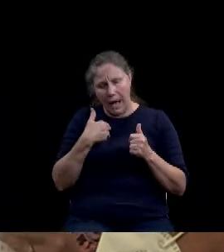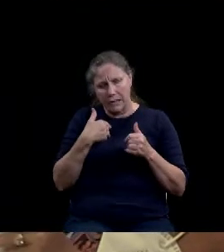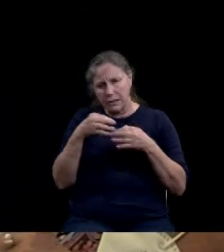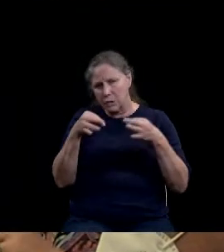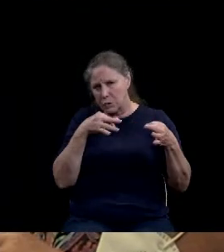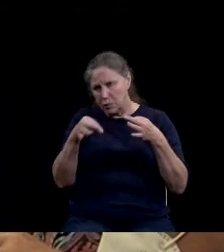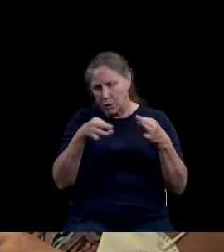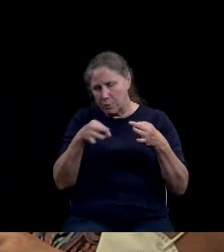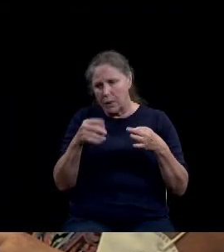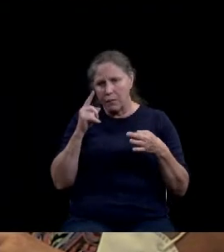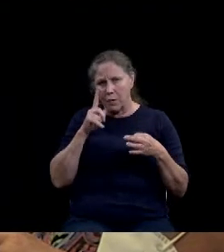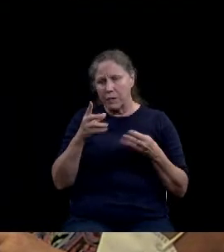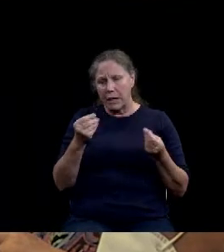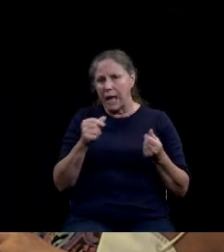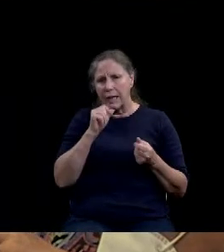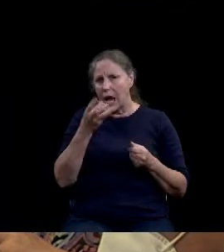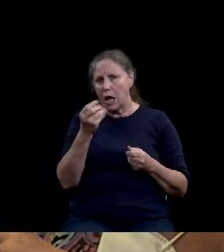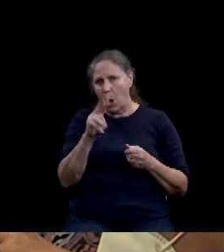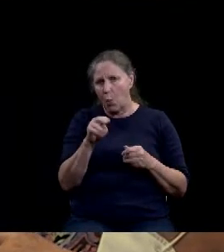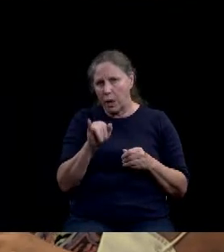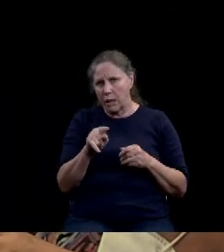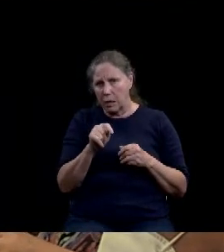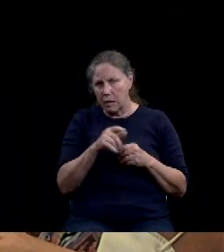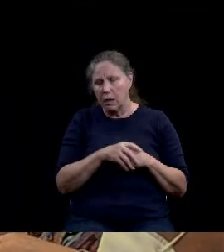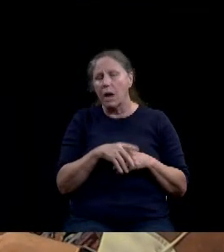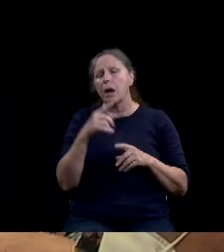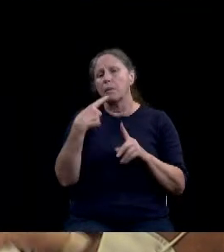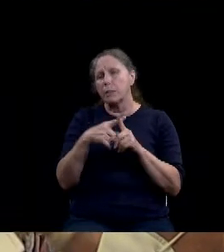Plus the road frontage south of Happy Swanner Lane.